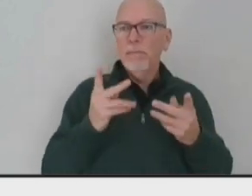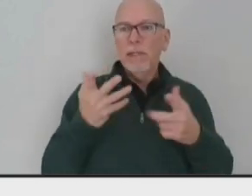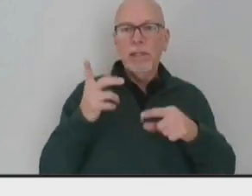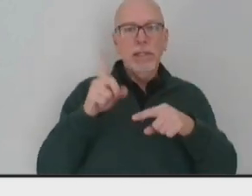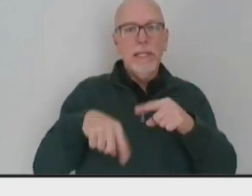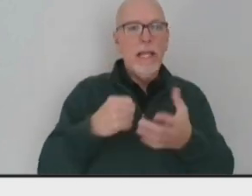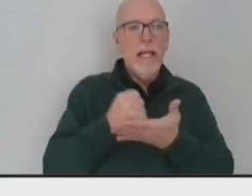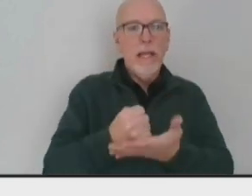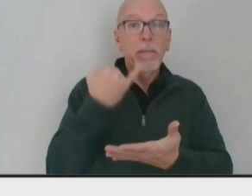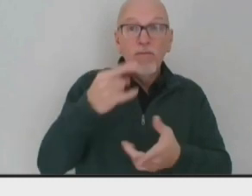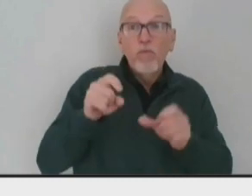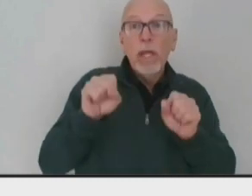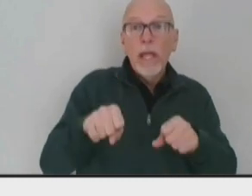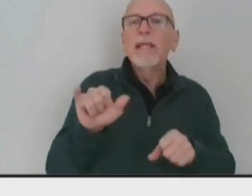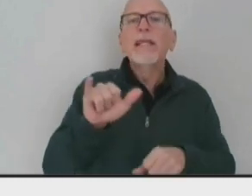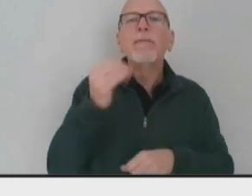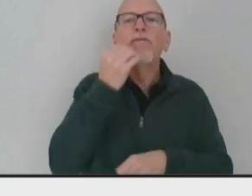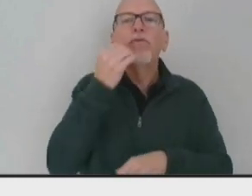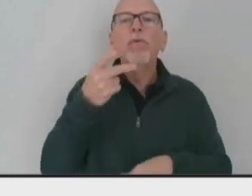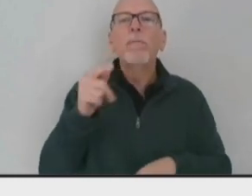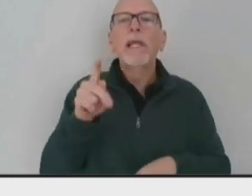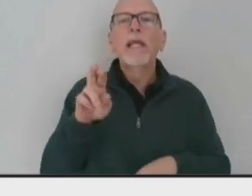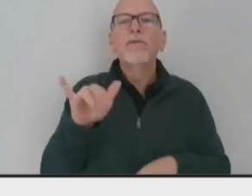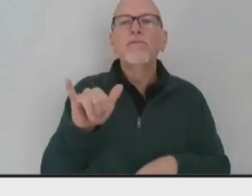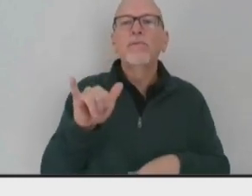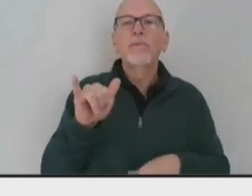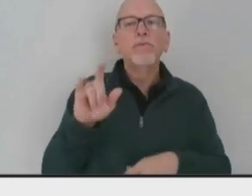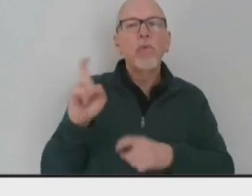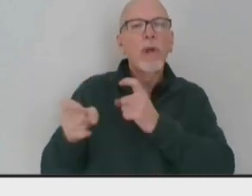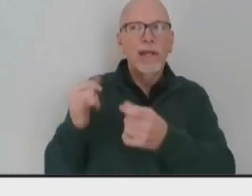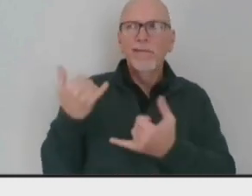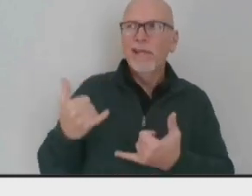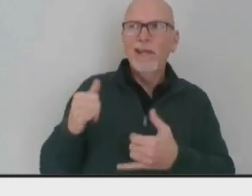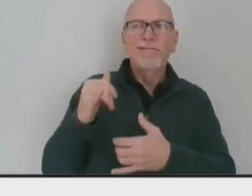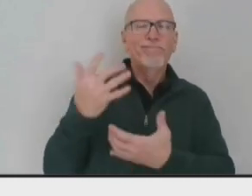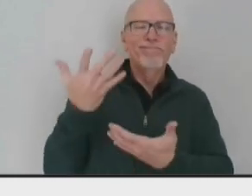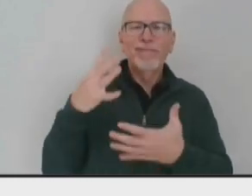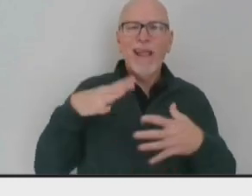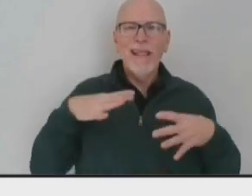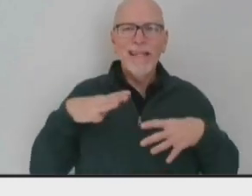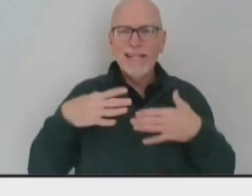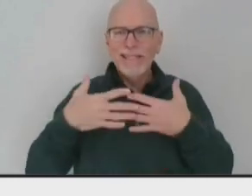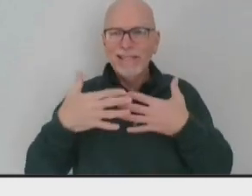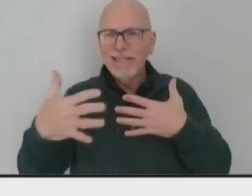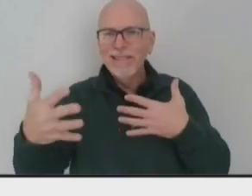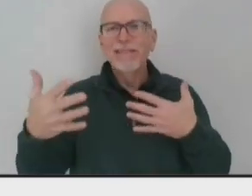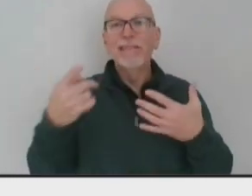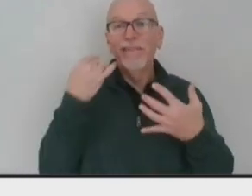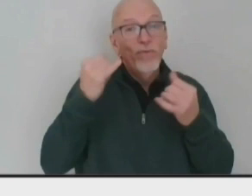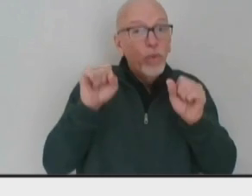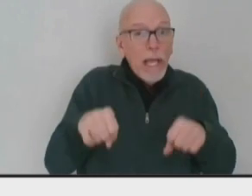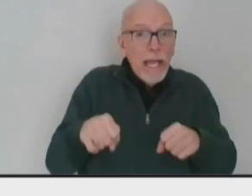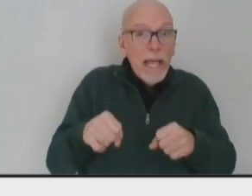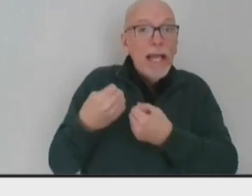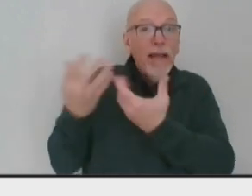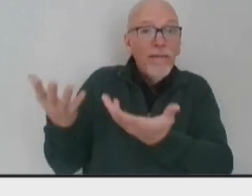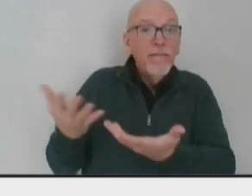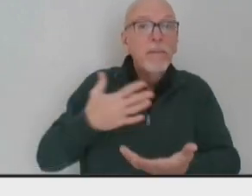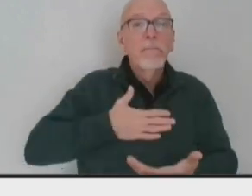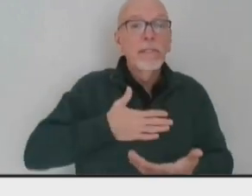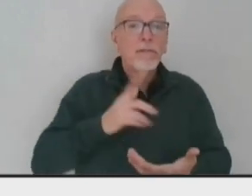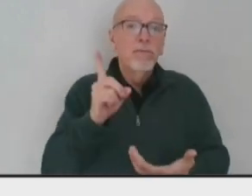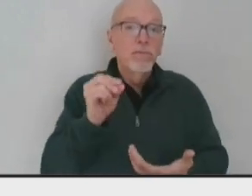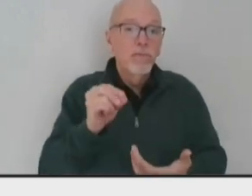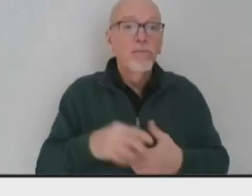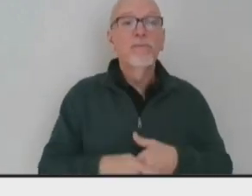can, food pantry is the same heading into the holidays. If you're able, please consider that. And then